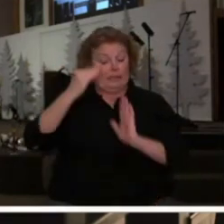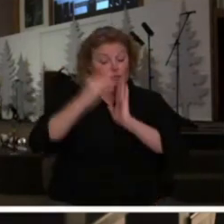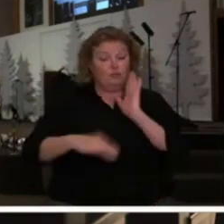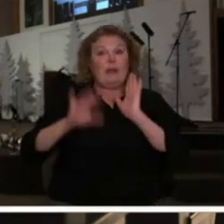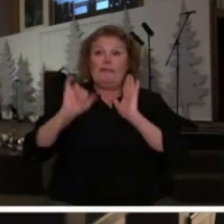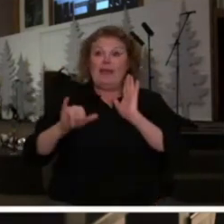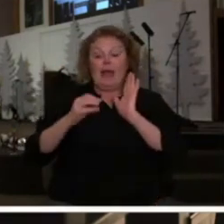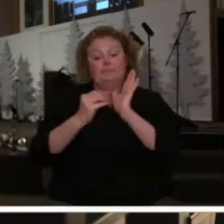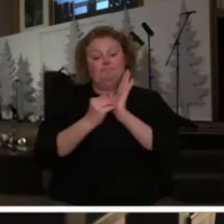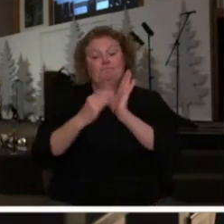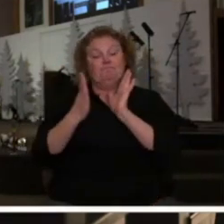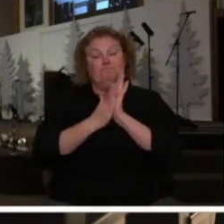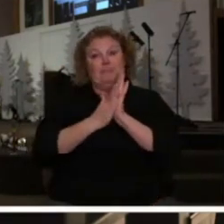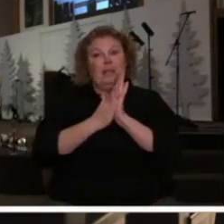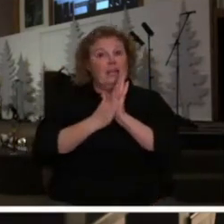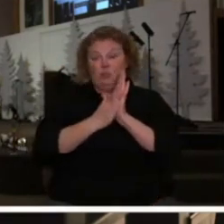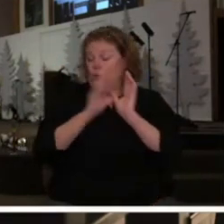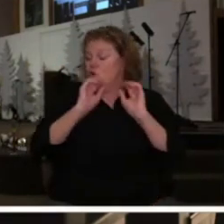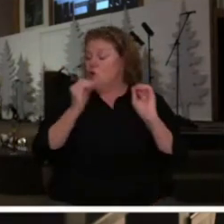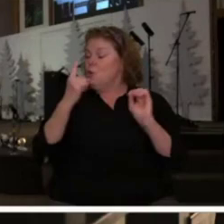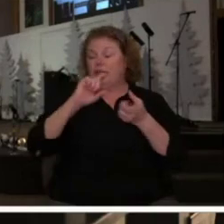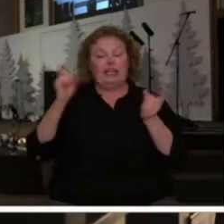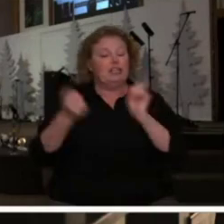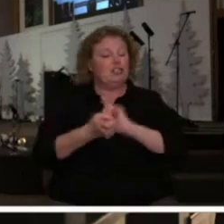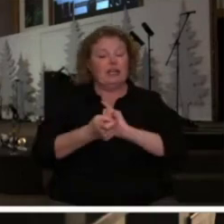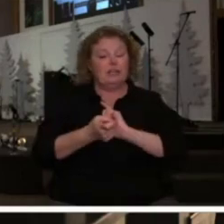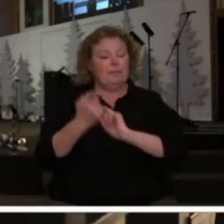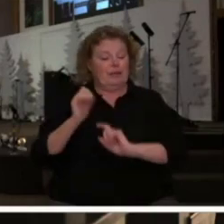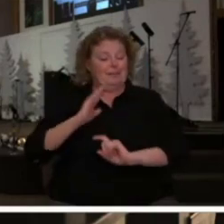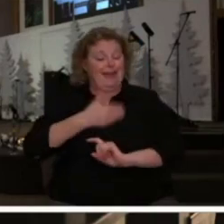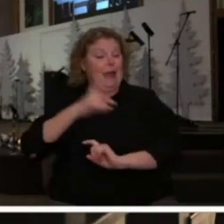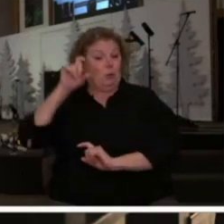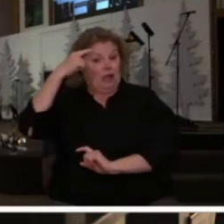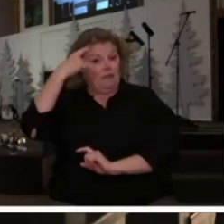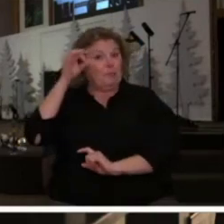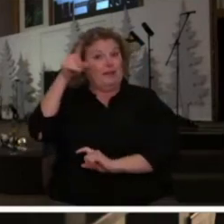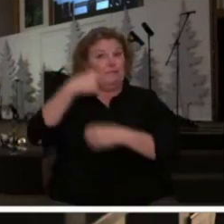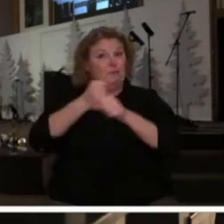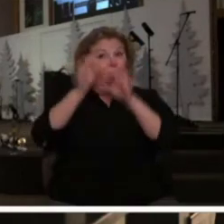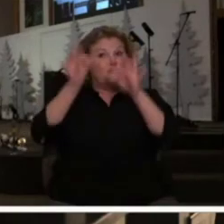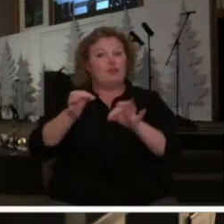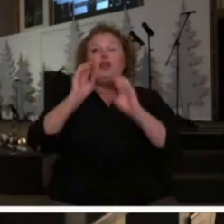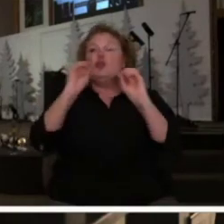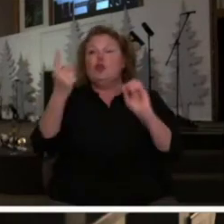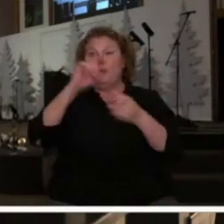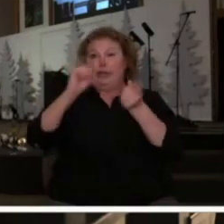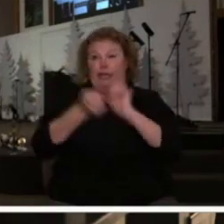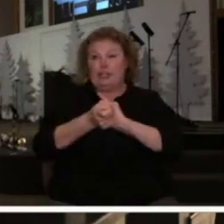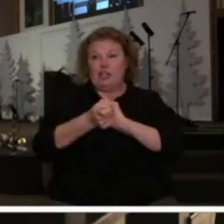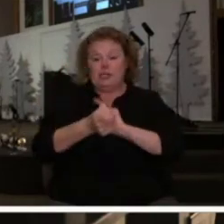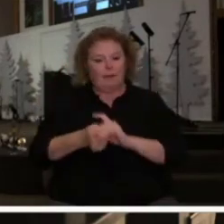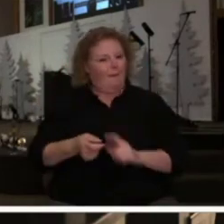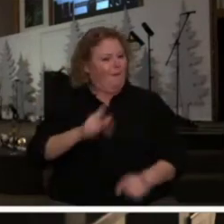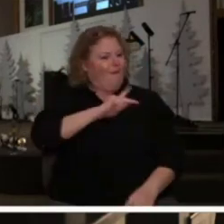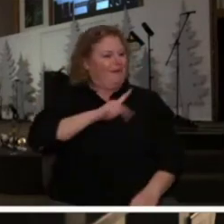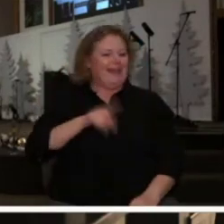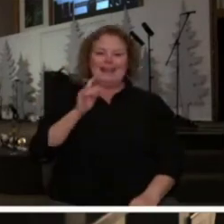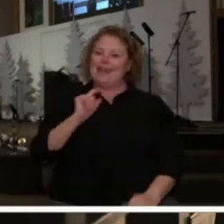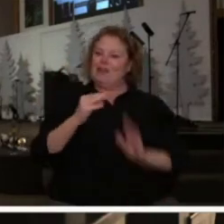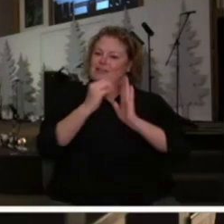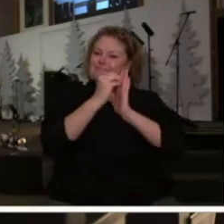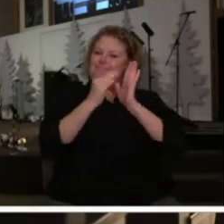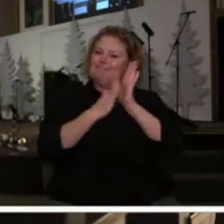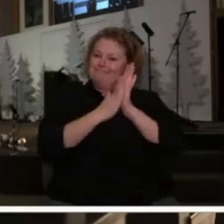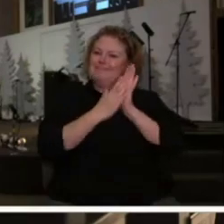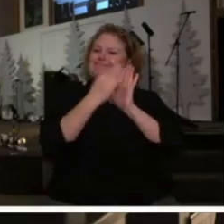in accordance with the laws of the Medes and Persians which cannot be repealed so king Darius put his decree in writing